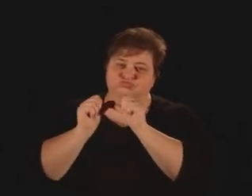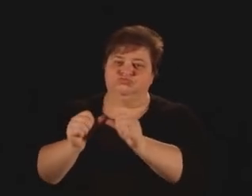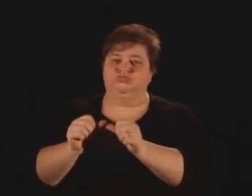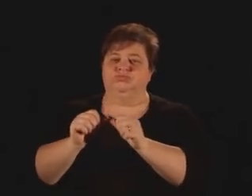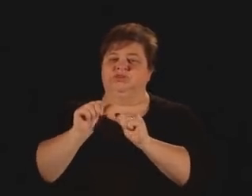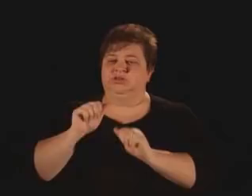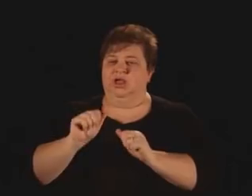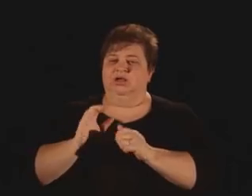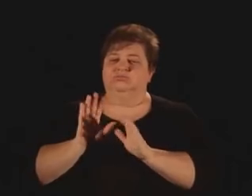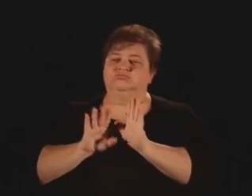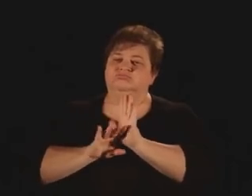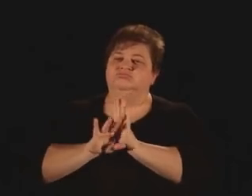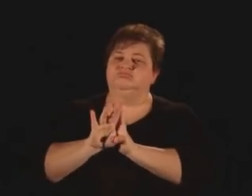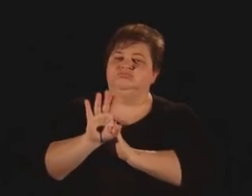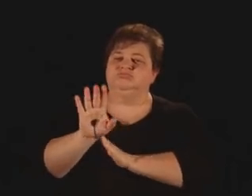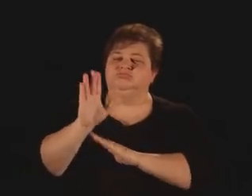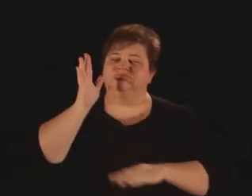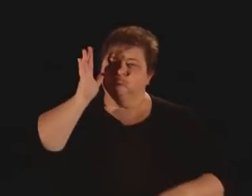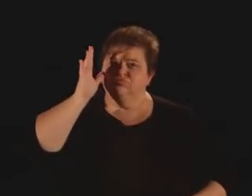their political beliefs.